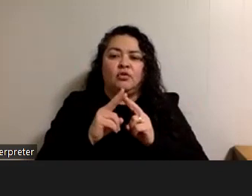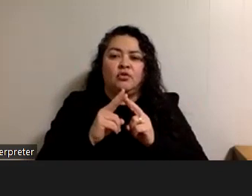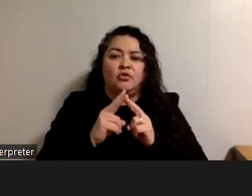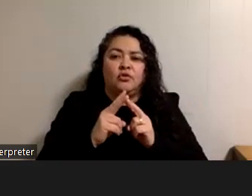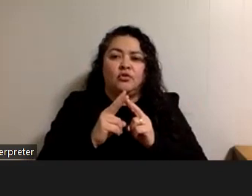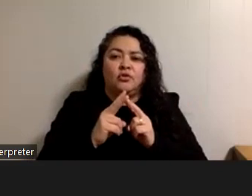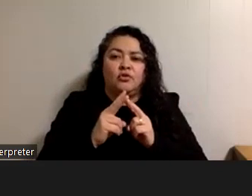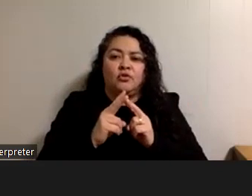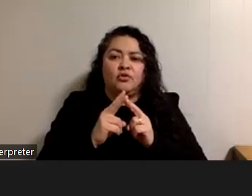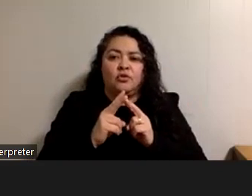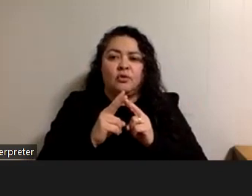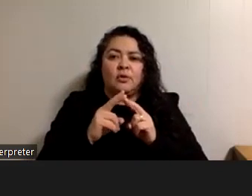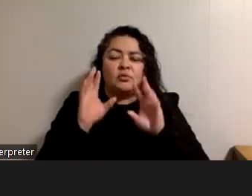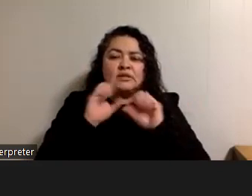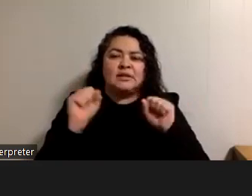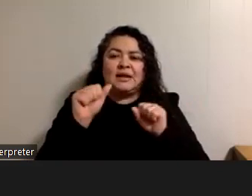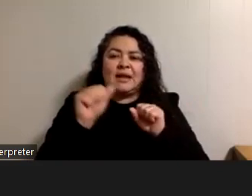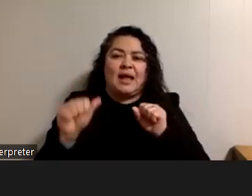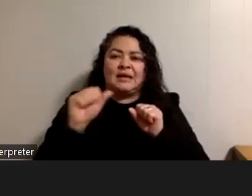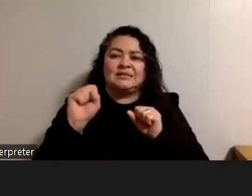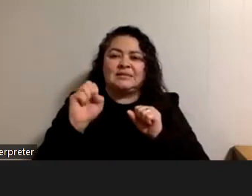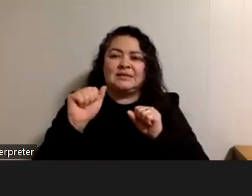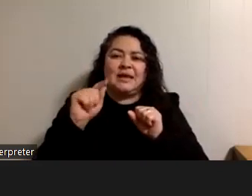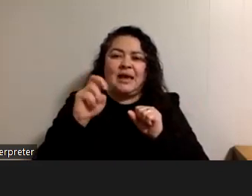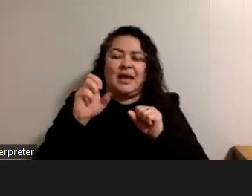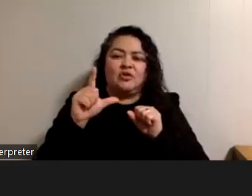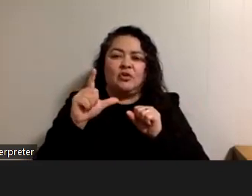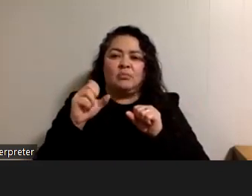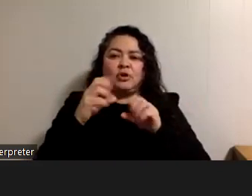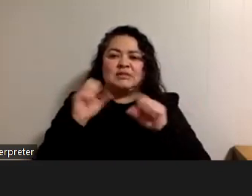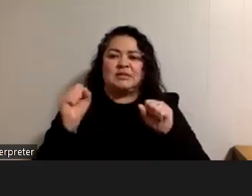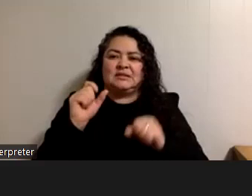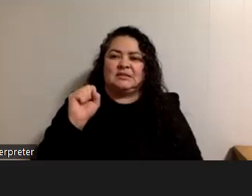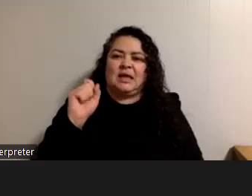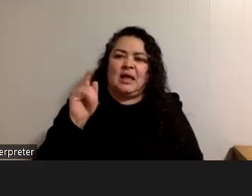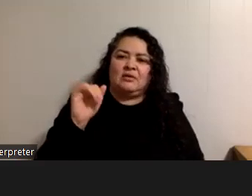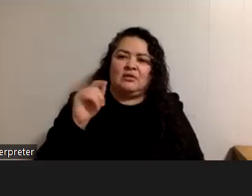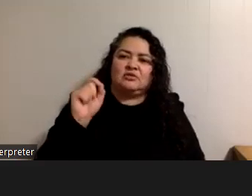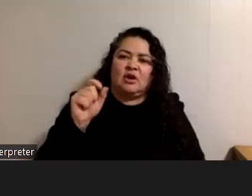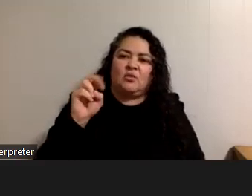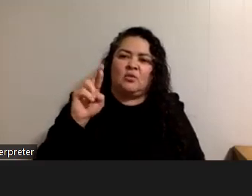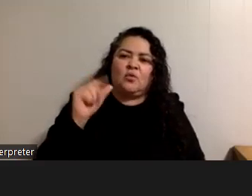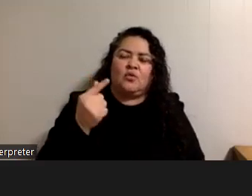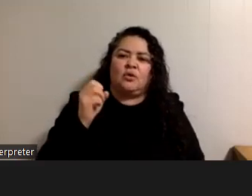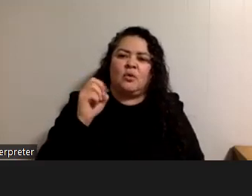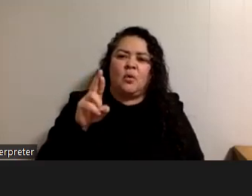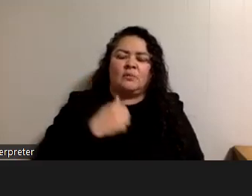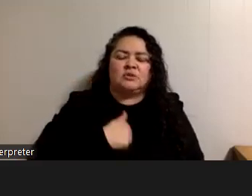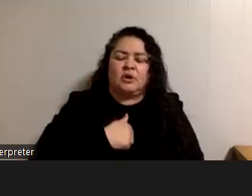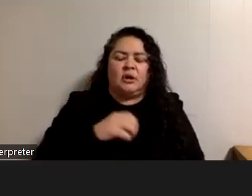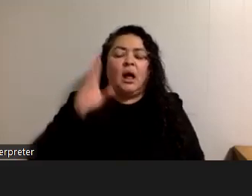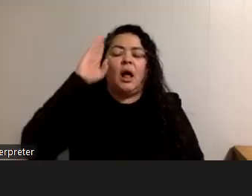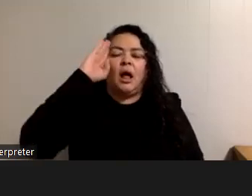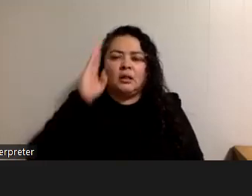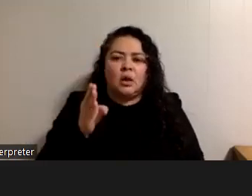president at seattle special education ptsa.org or seattle at or i'm sorry hello